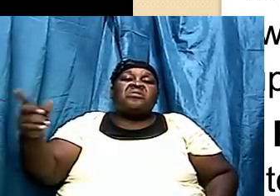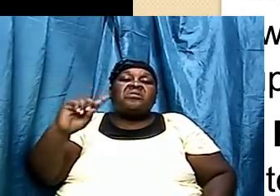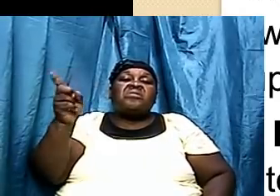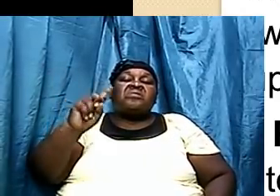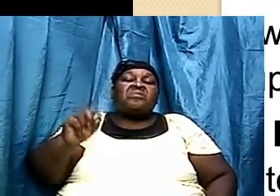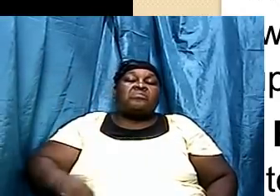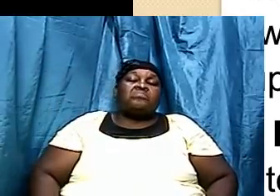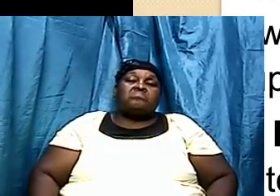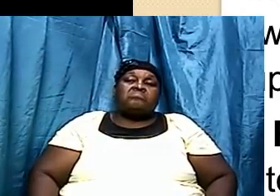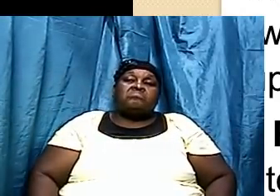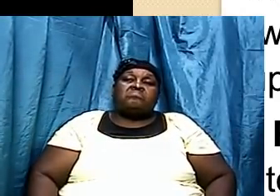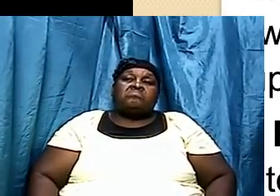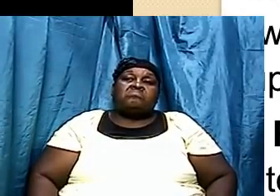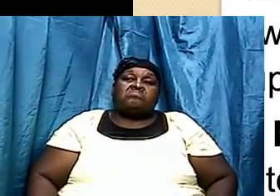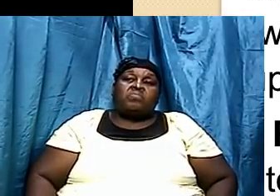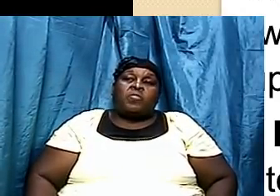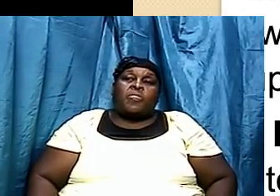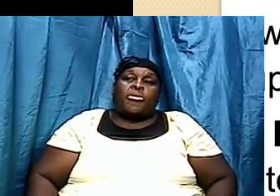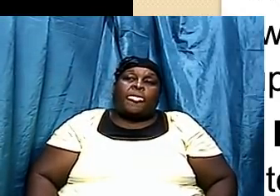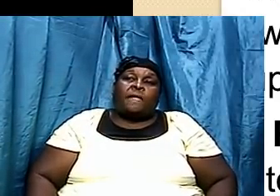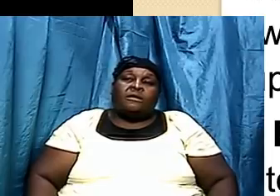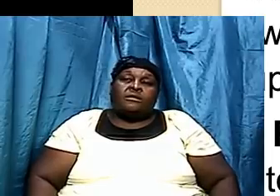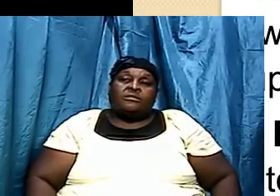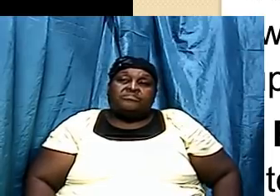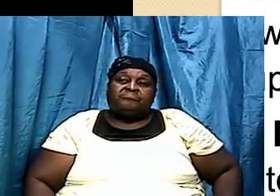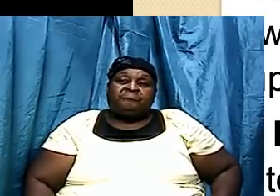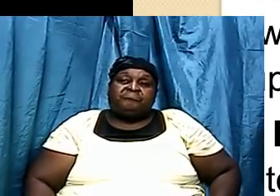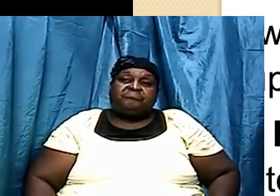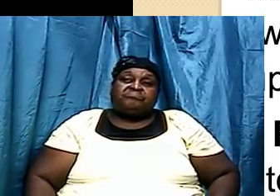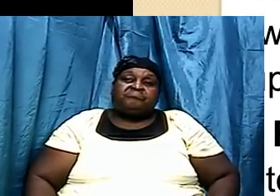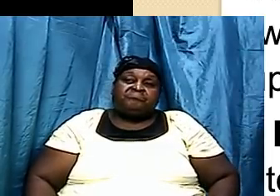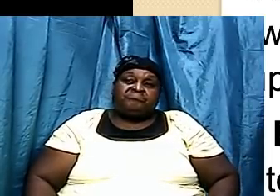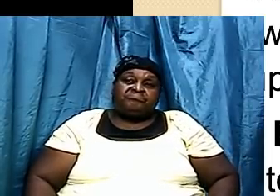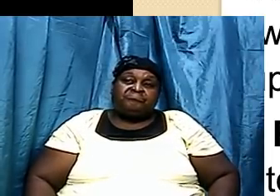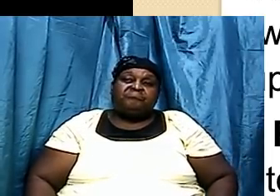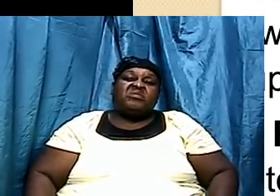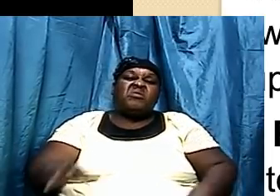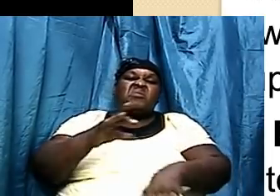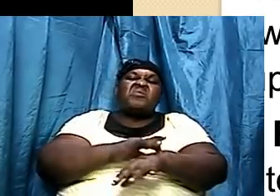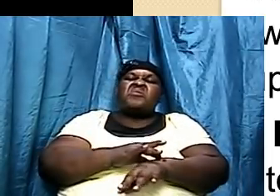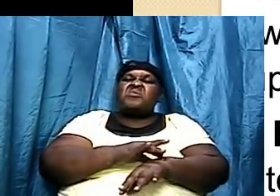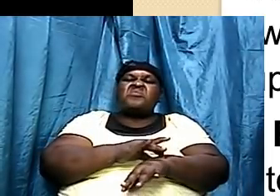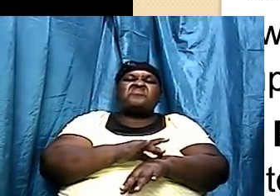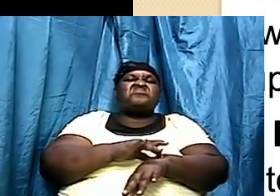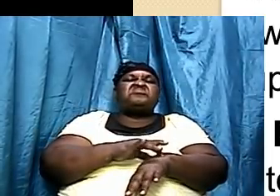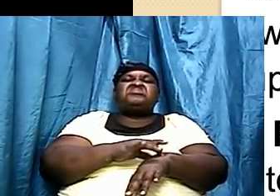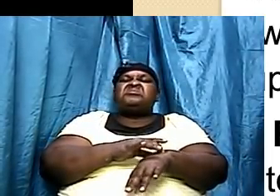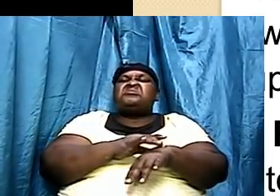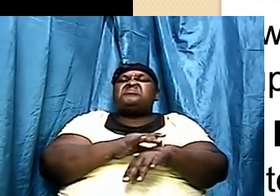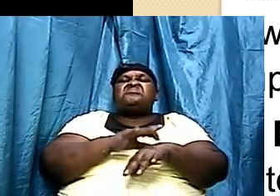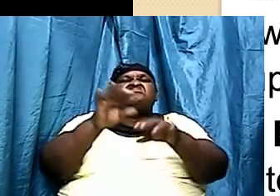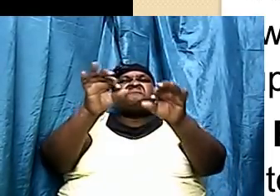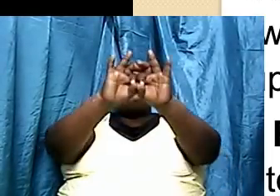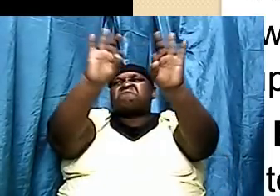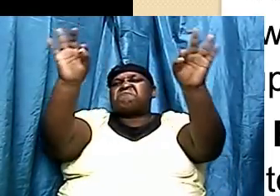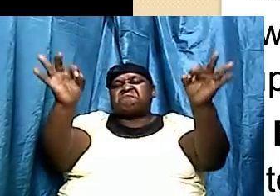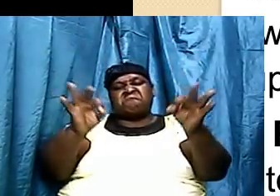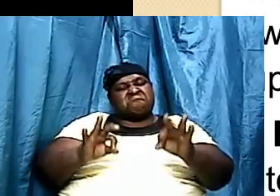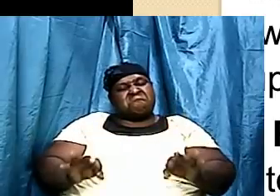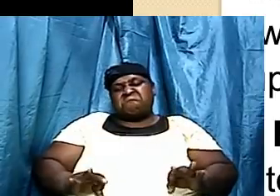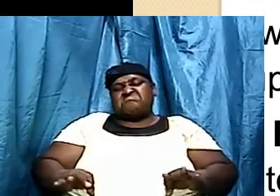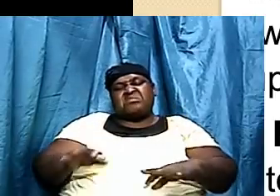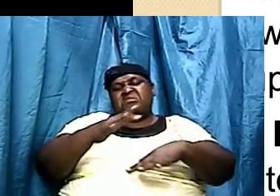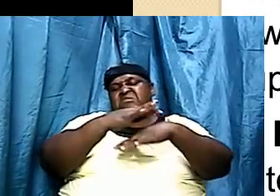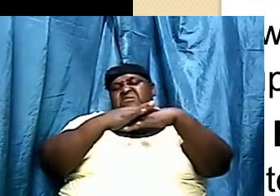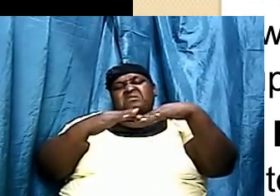actually let us look at that scripture quickly and tell you what it says and the earth was without form and void and darkness